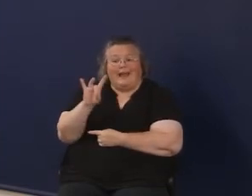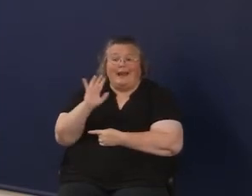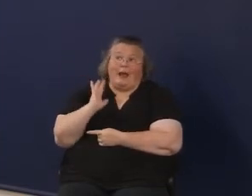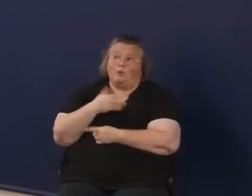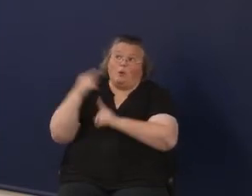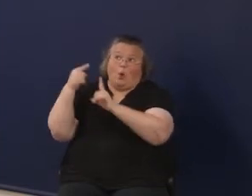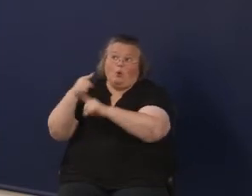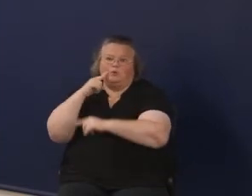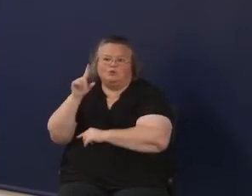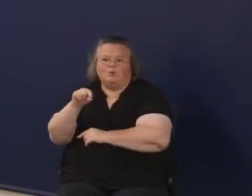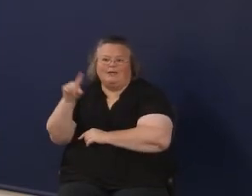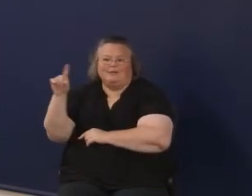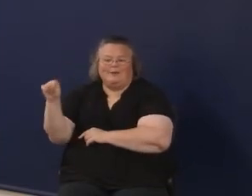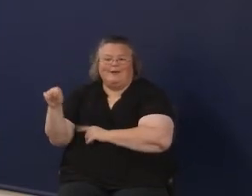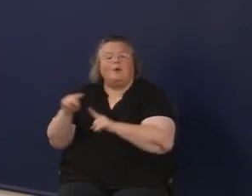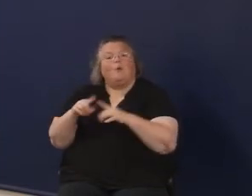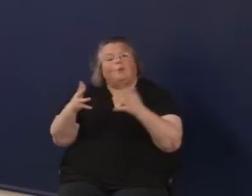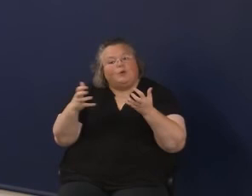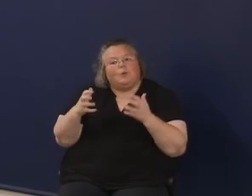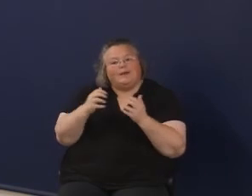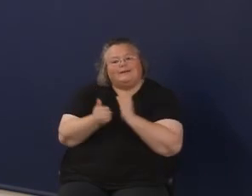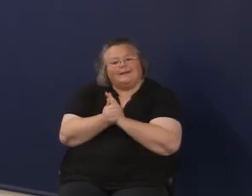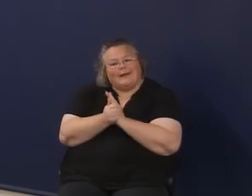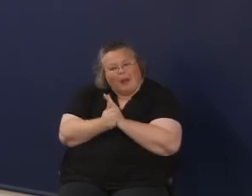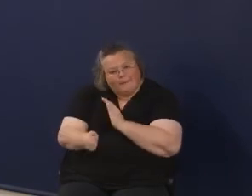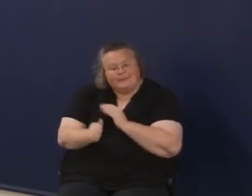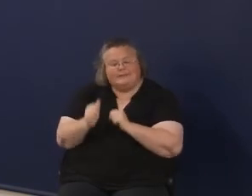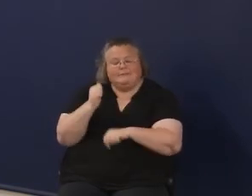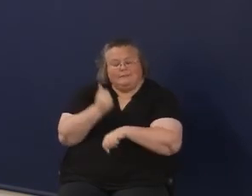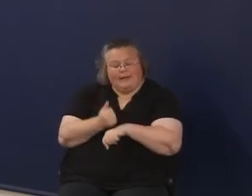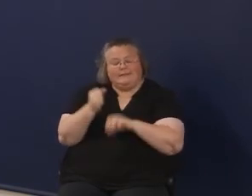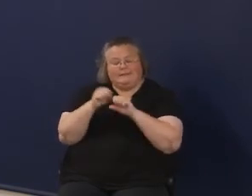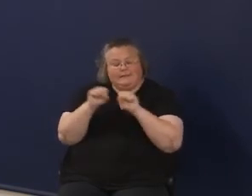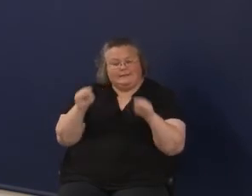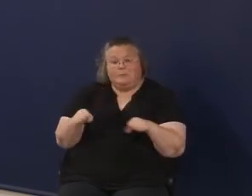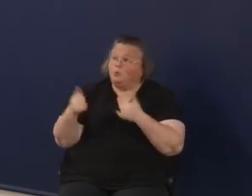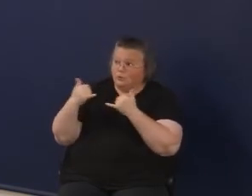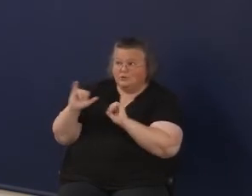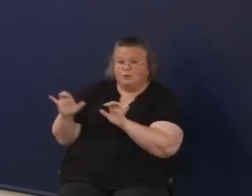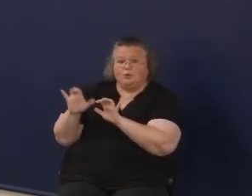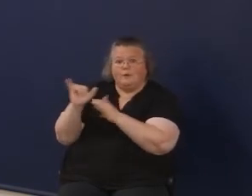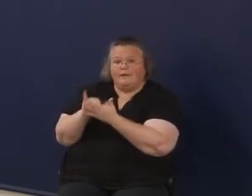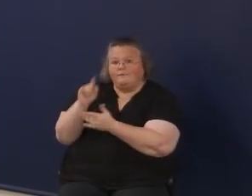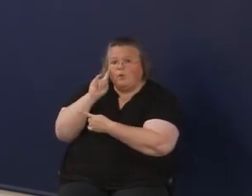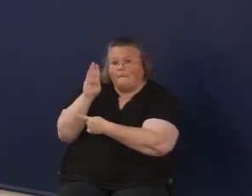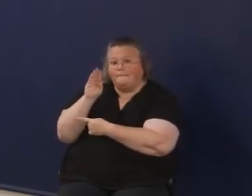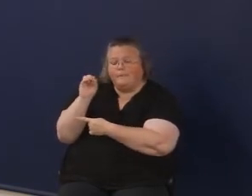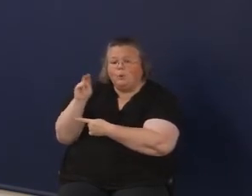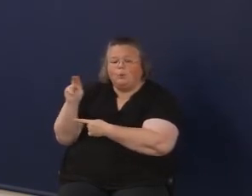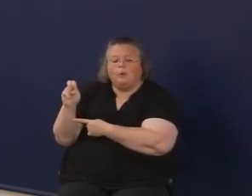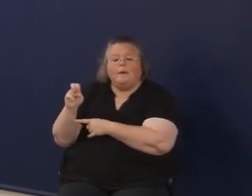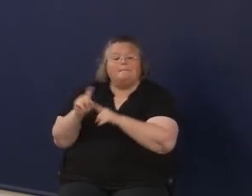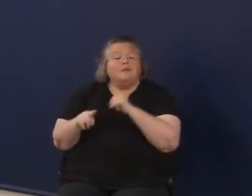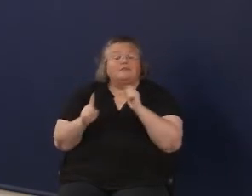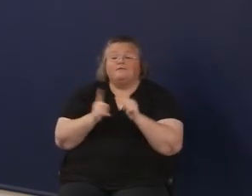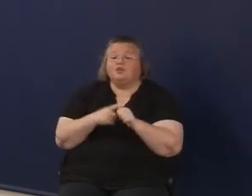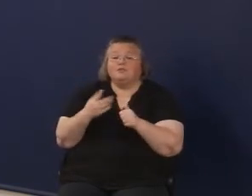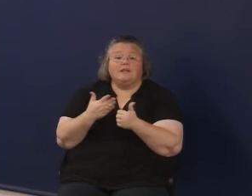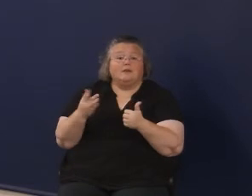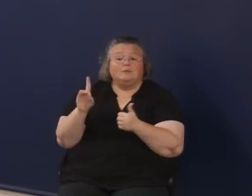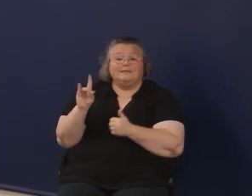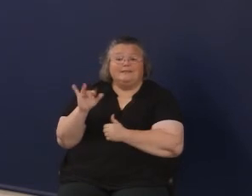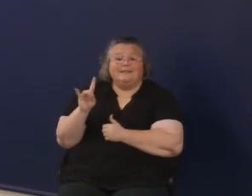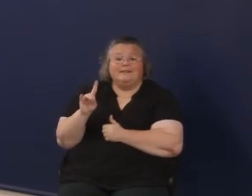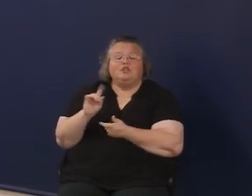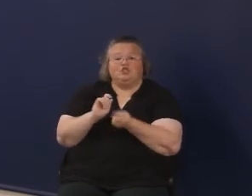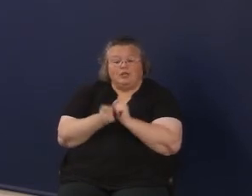We were moving to a competency-based system, and we still are. One of the things we had to do, the first thing, which was very difficult, was change the